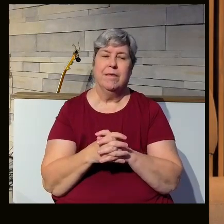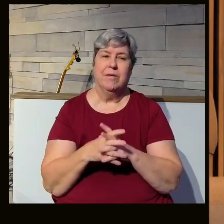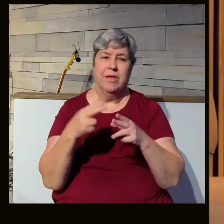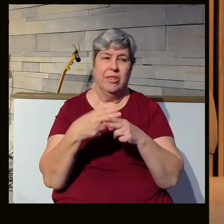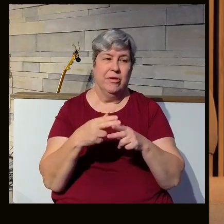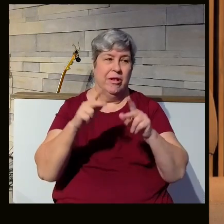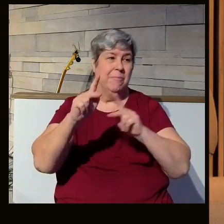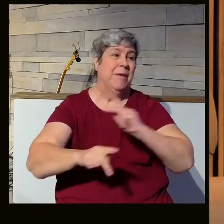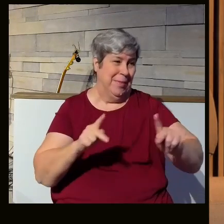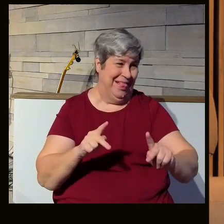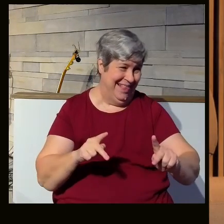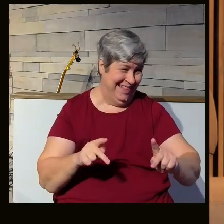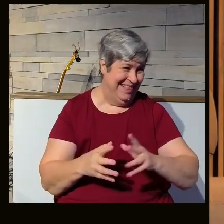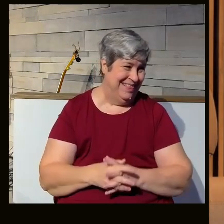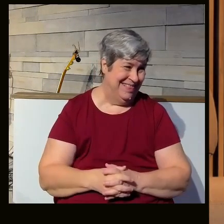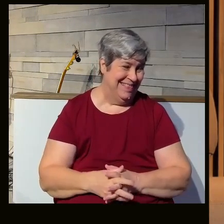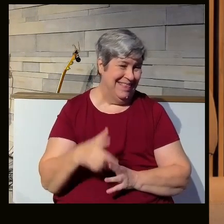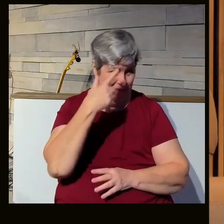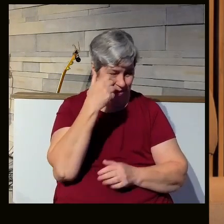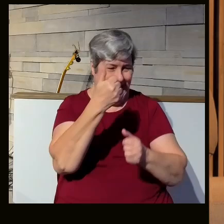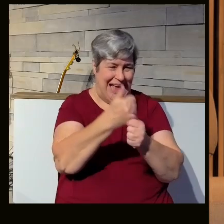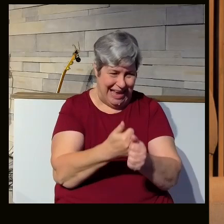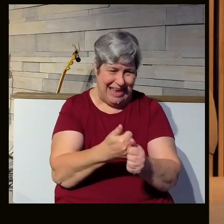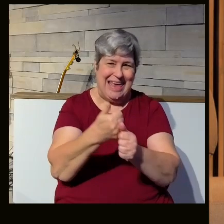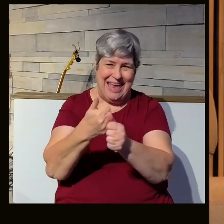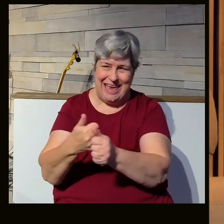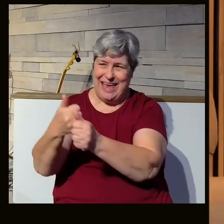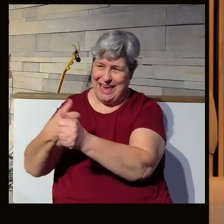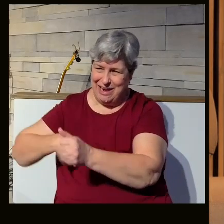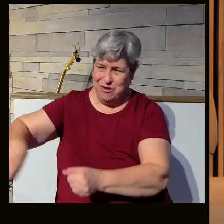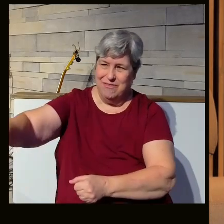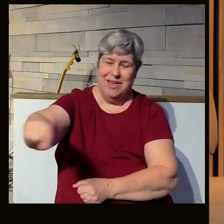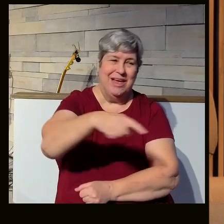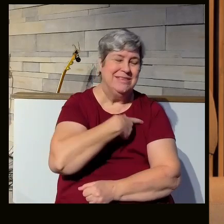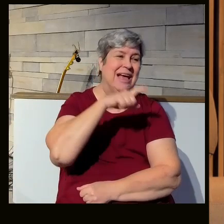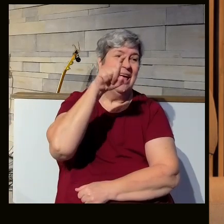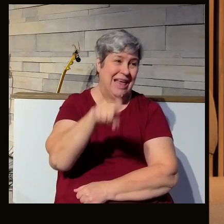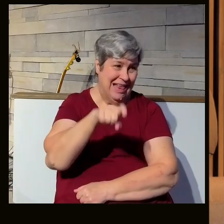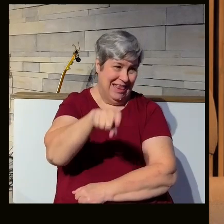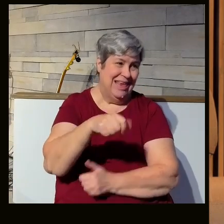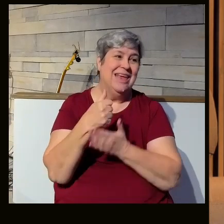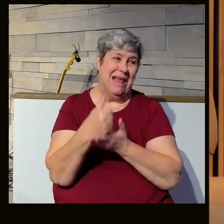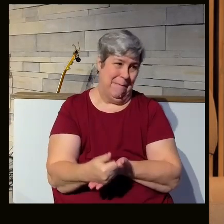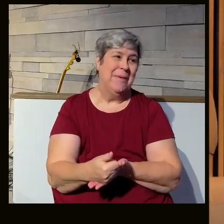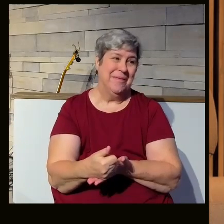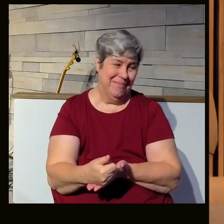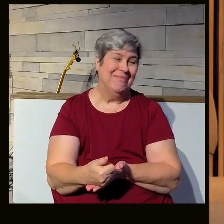they're called human beings because every one of us needs help.